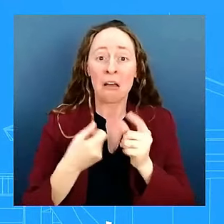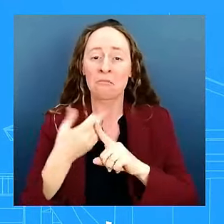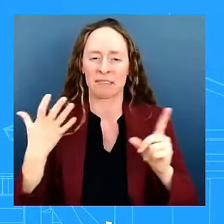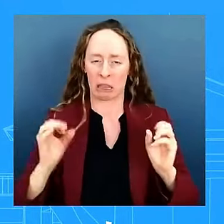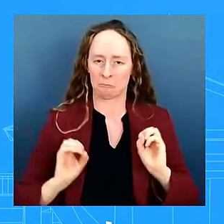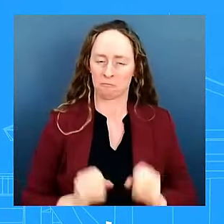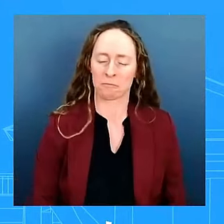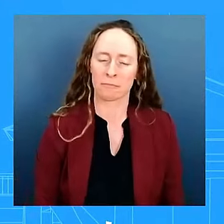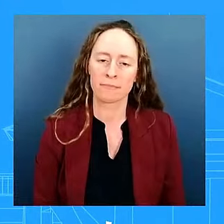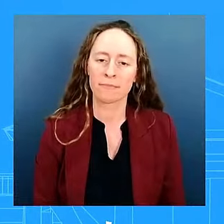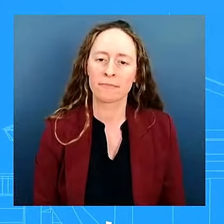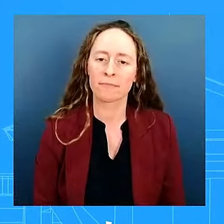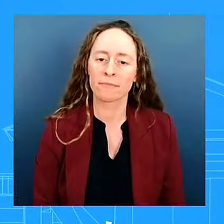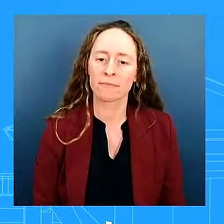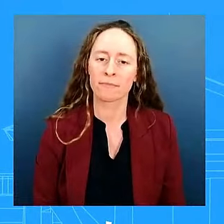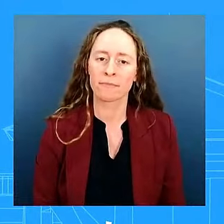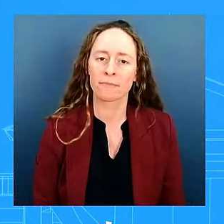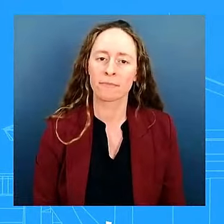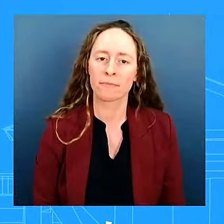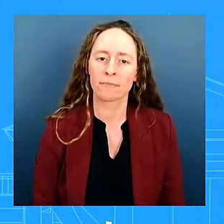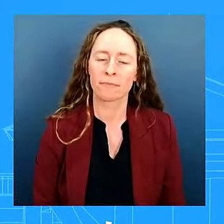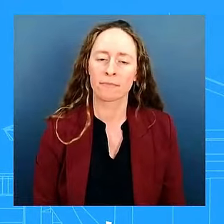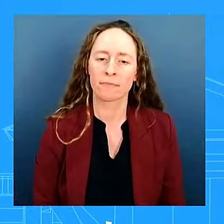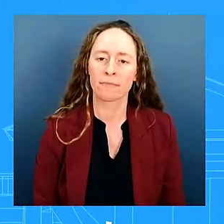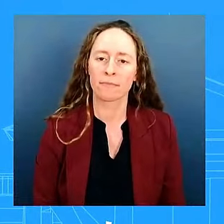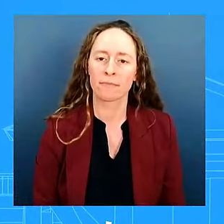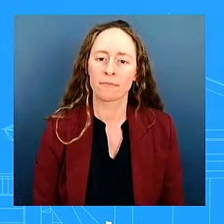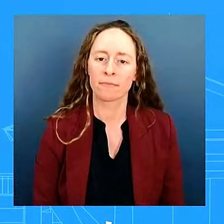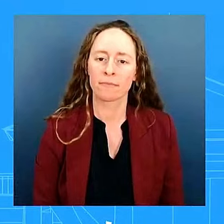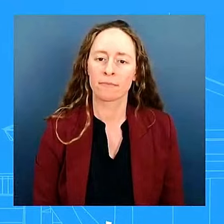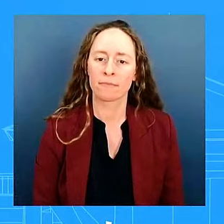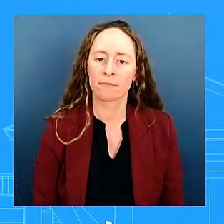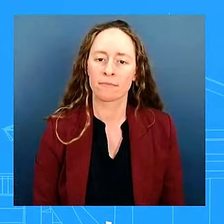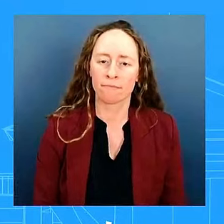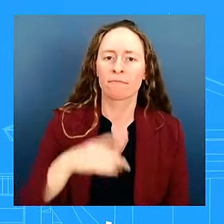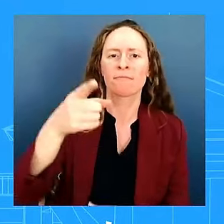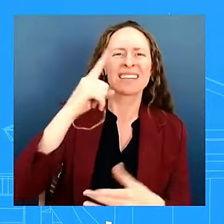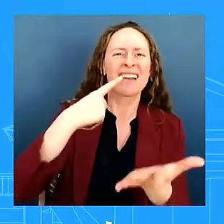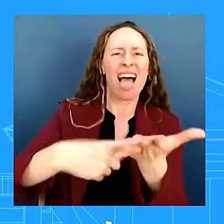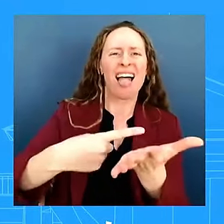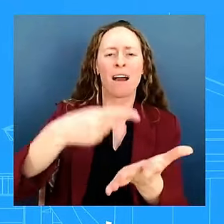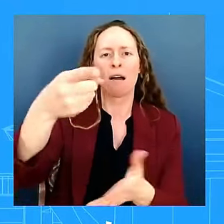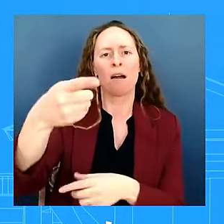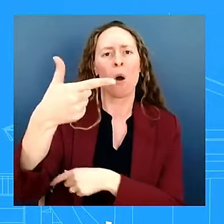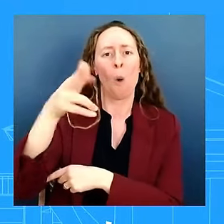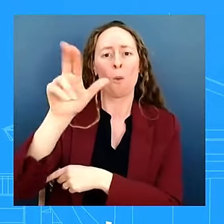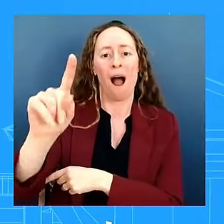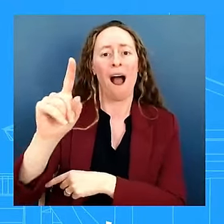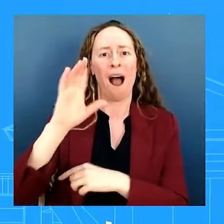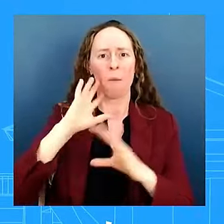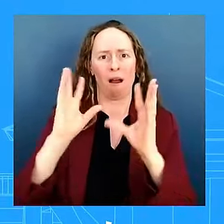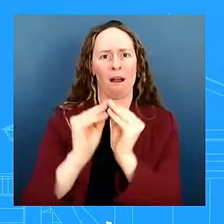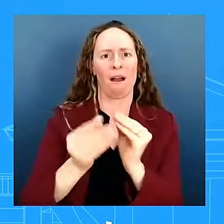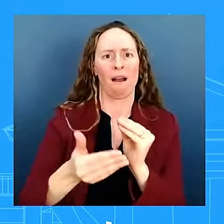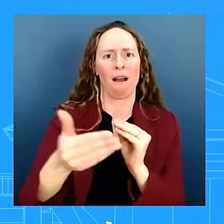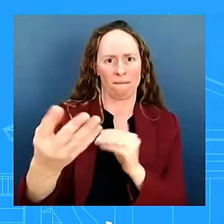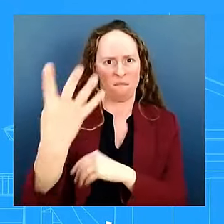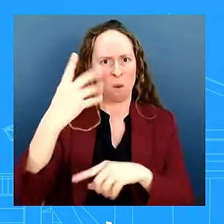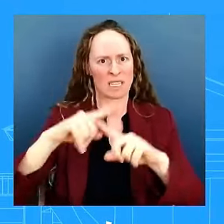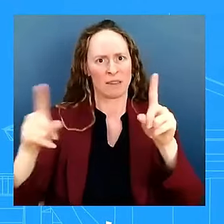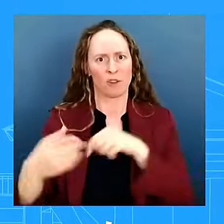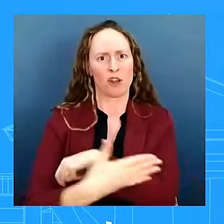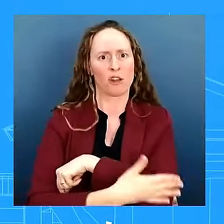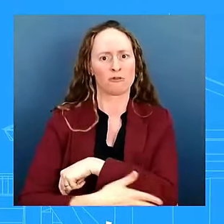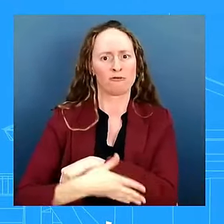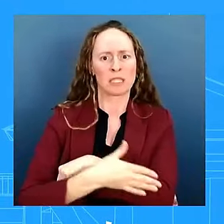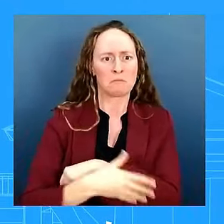on the wilmington summit uh i just wondered if you could share anything about you know is is the president